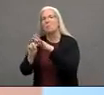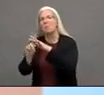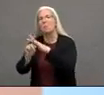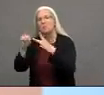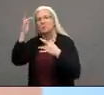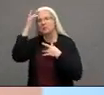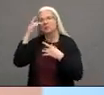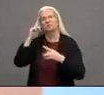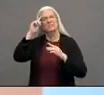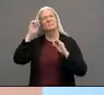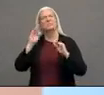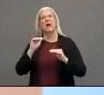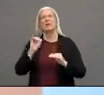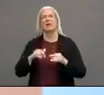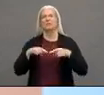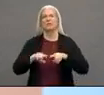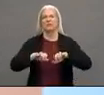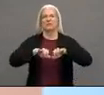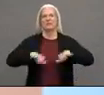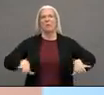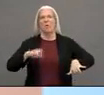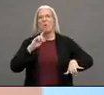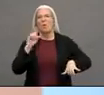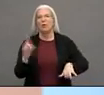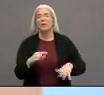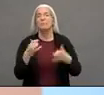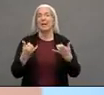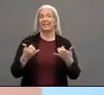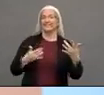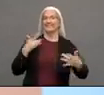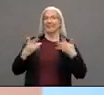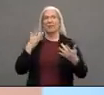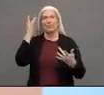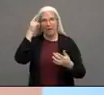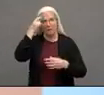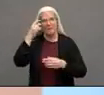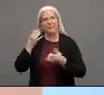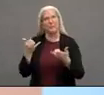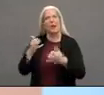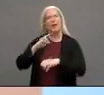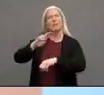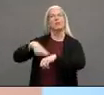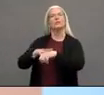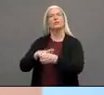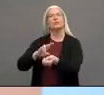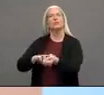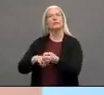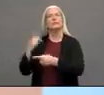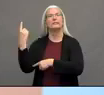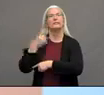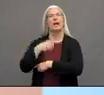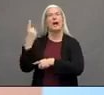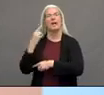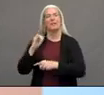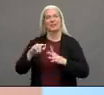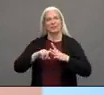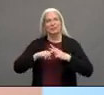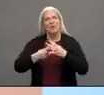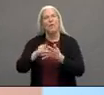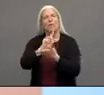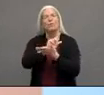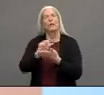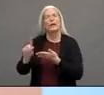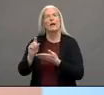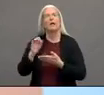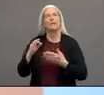we're really excited today because today is National Nurses Day which kicks off National Nurses Week and we are I'm